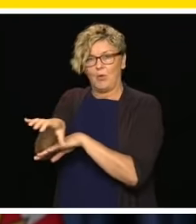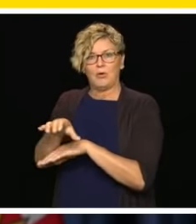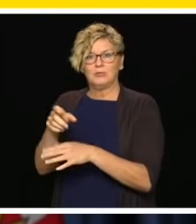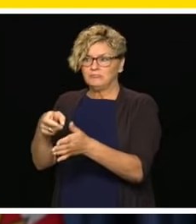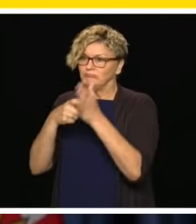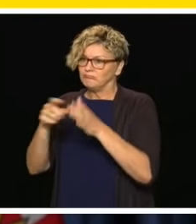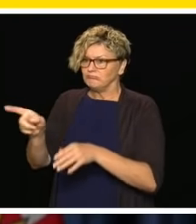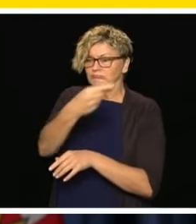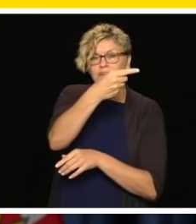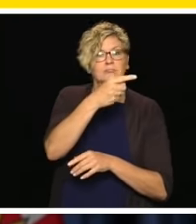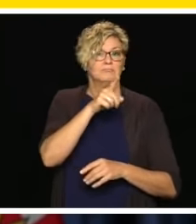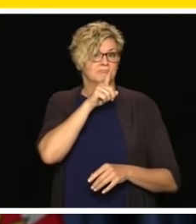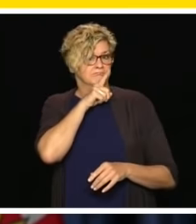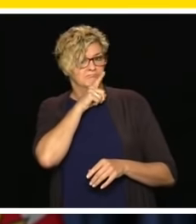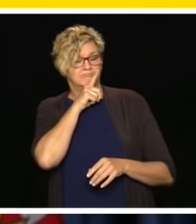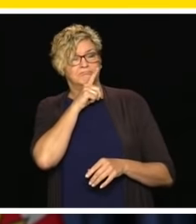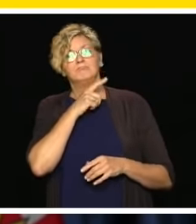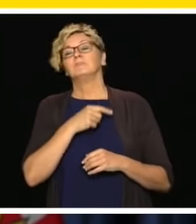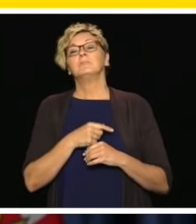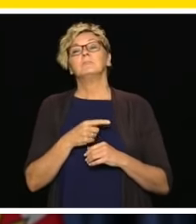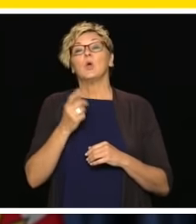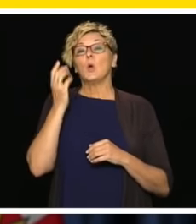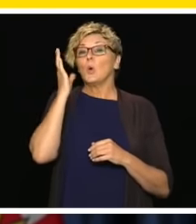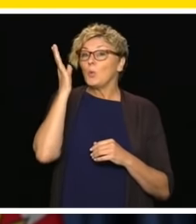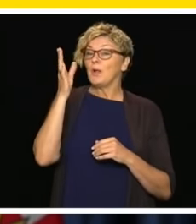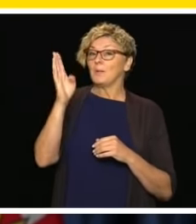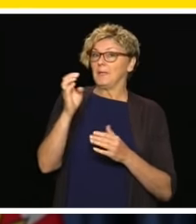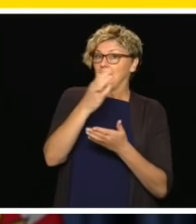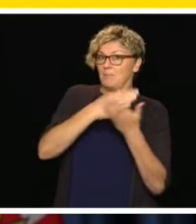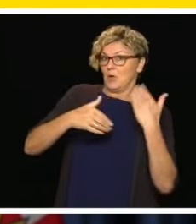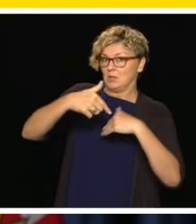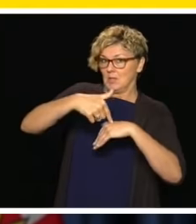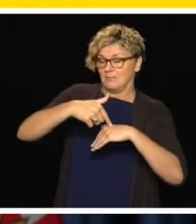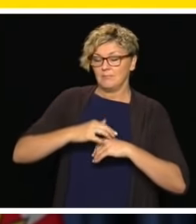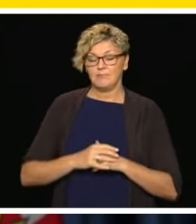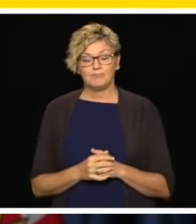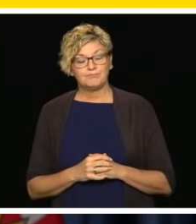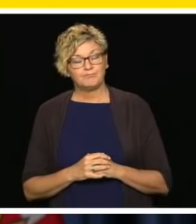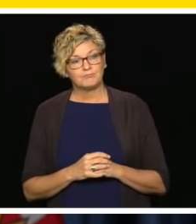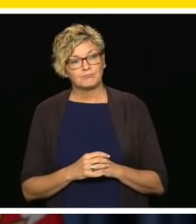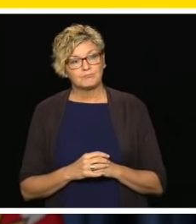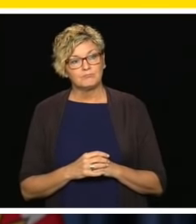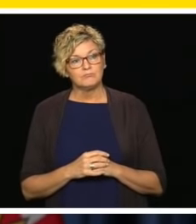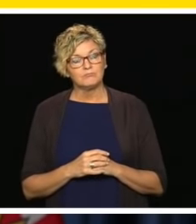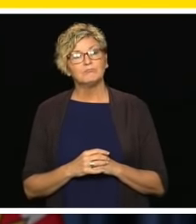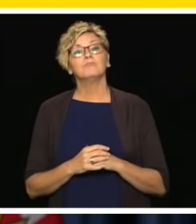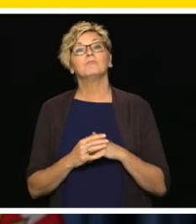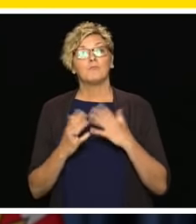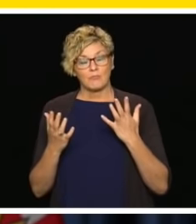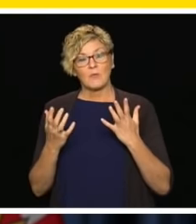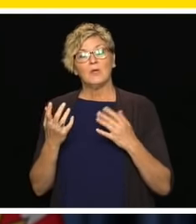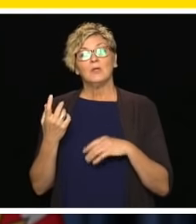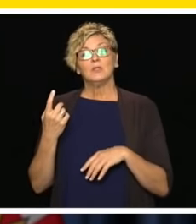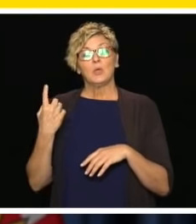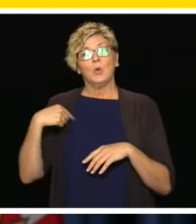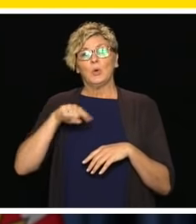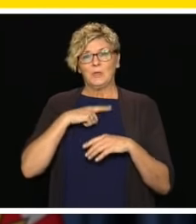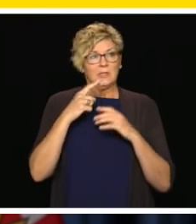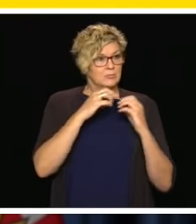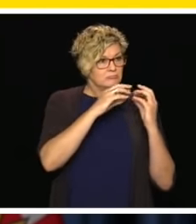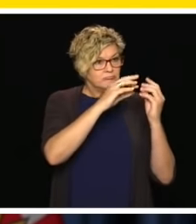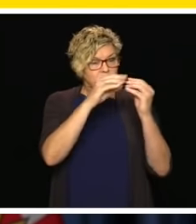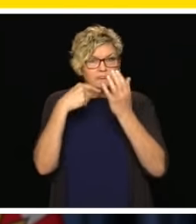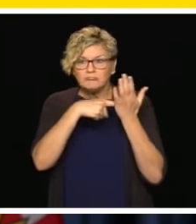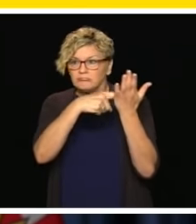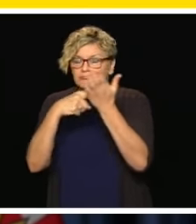partial in-class instruction. We have looked at the Ministry of Education in collaboration with all of our K-12